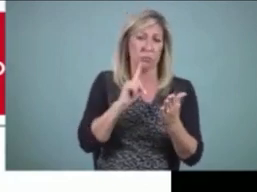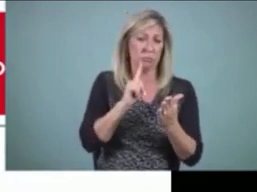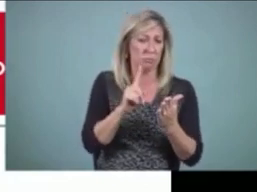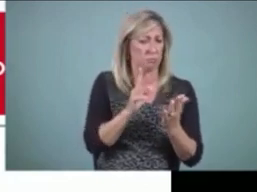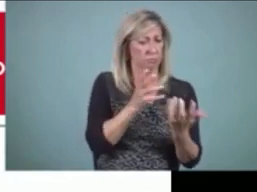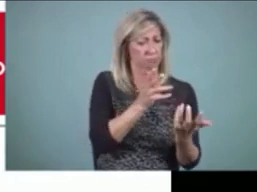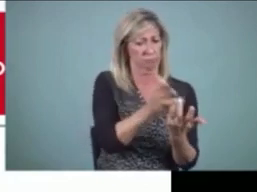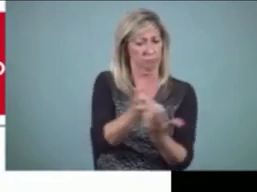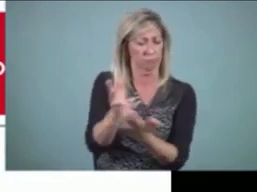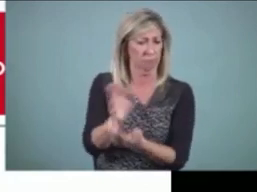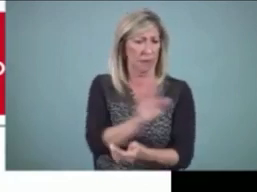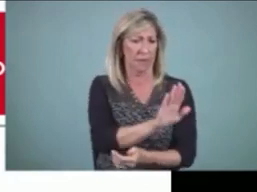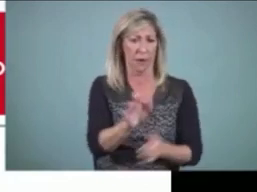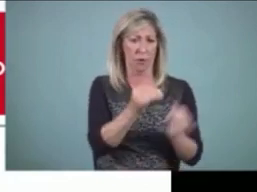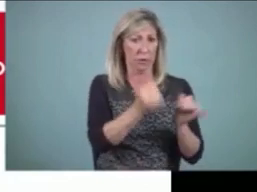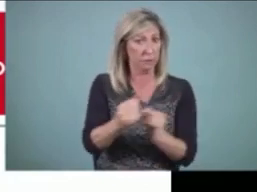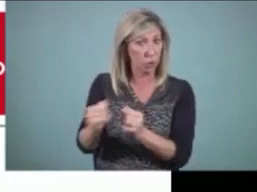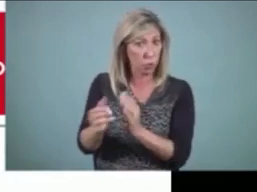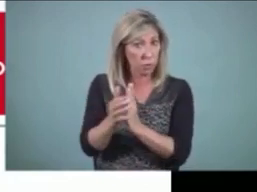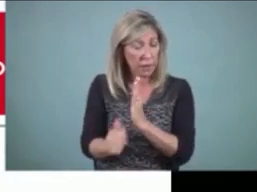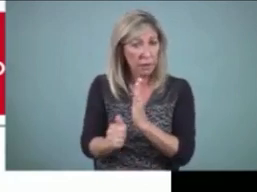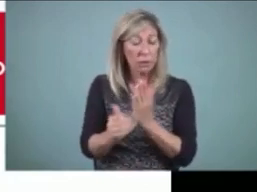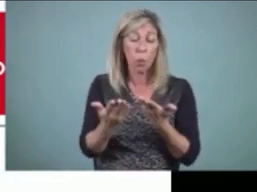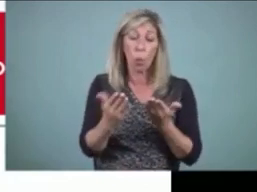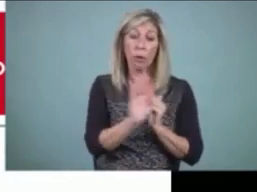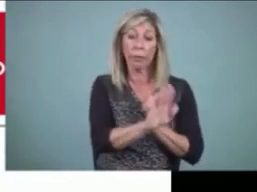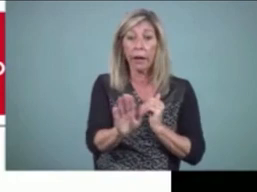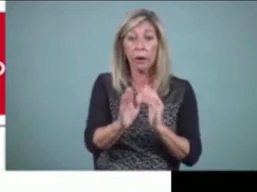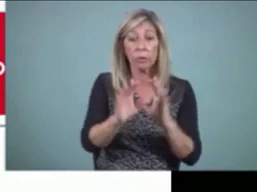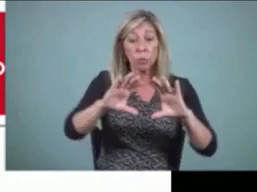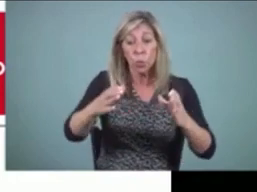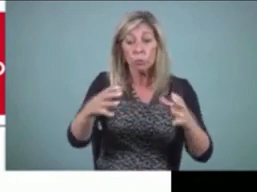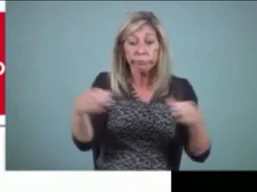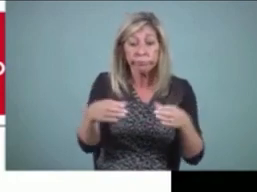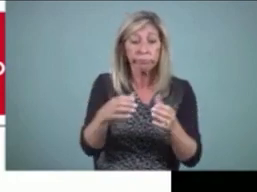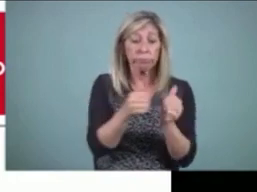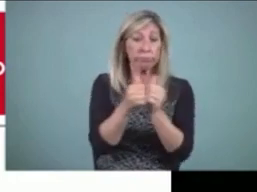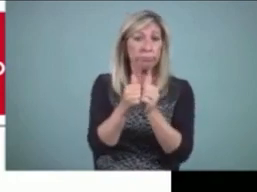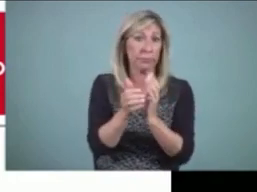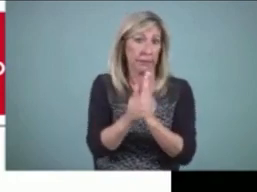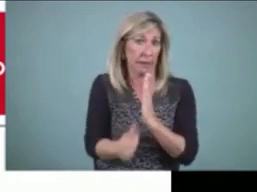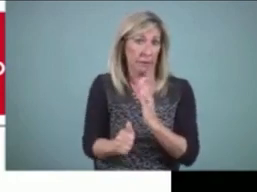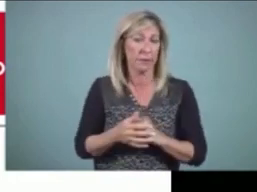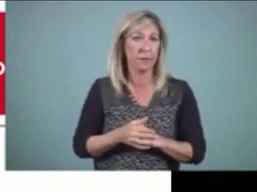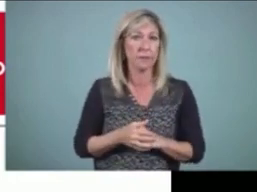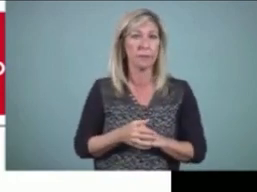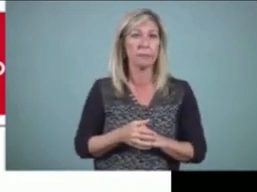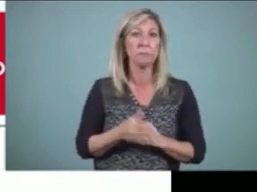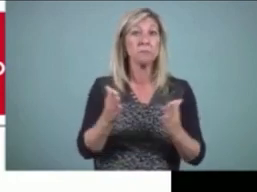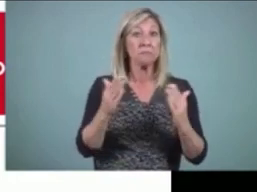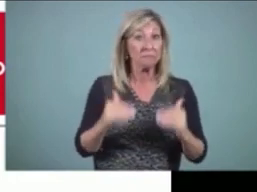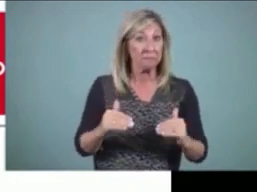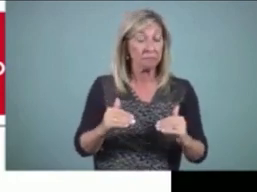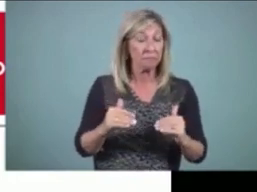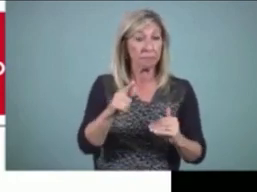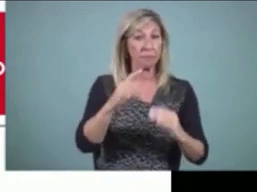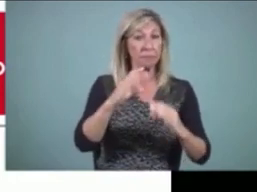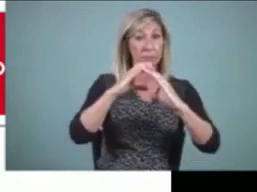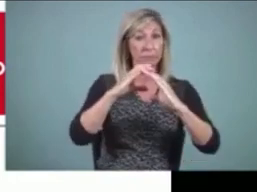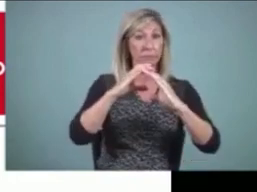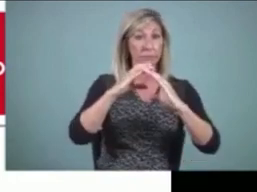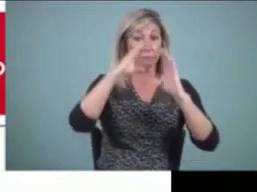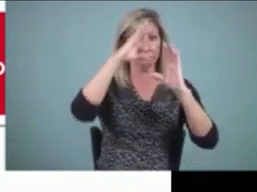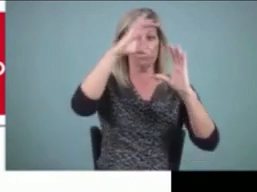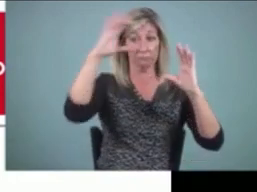This is just another way to graph some of the elements of writer's workshop that are going to become clear when I'm going to play a little